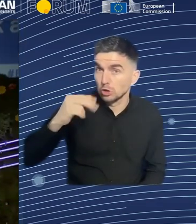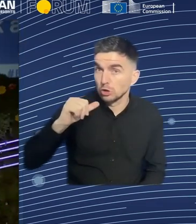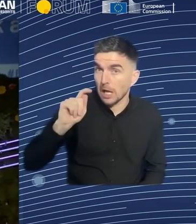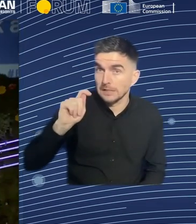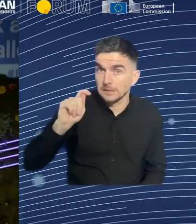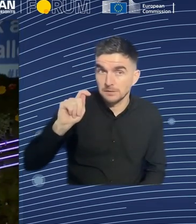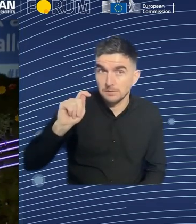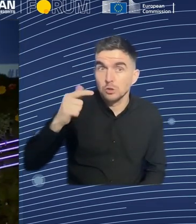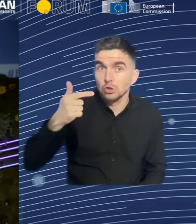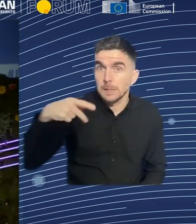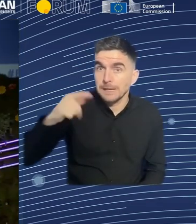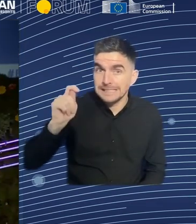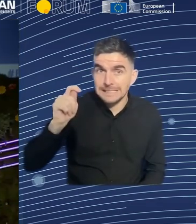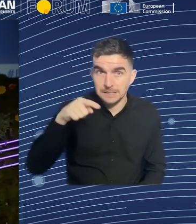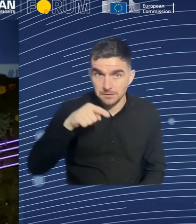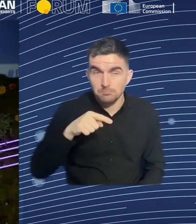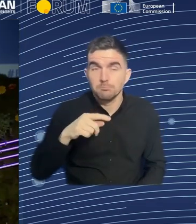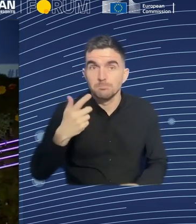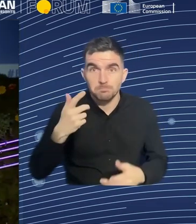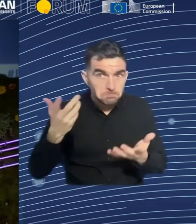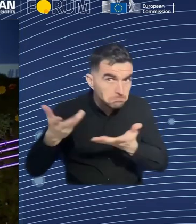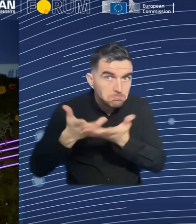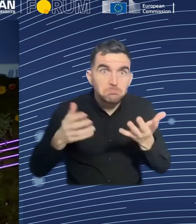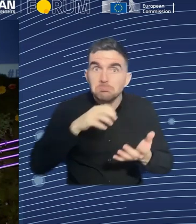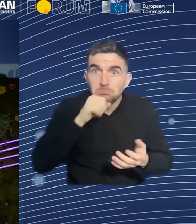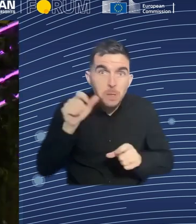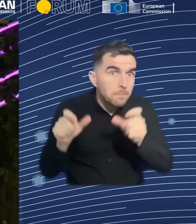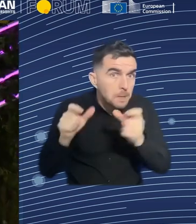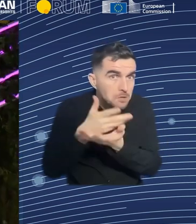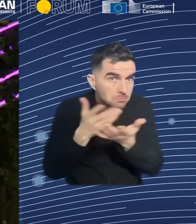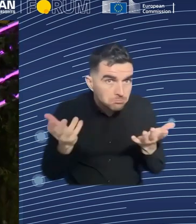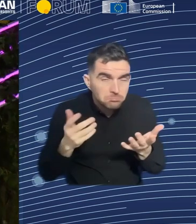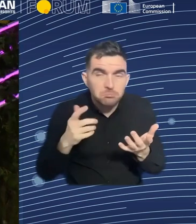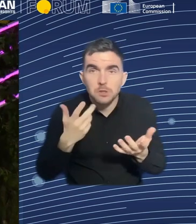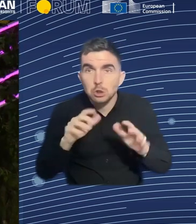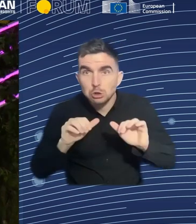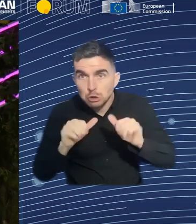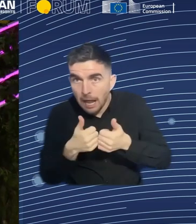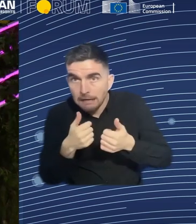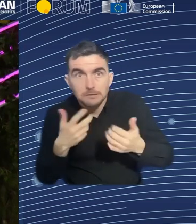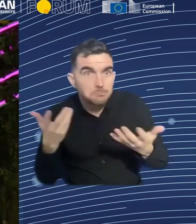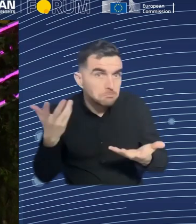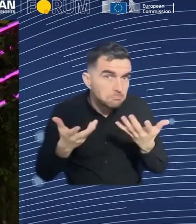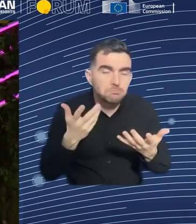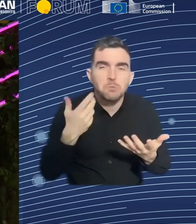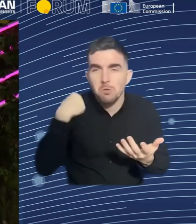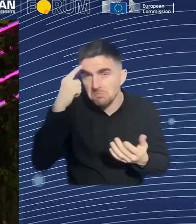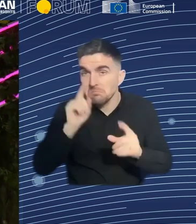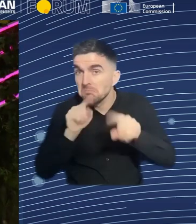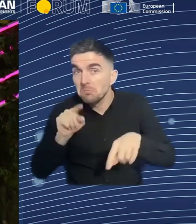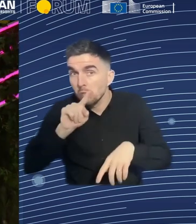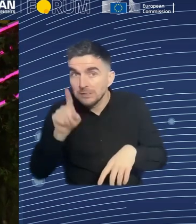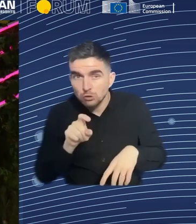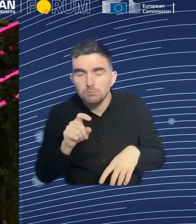To answer your question about whether we would send a message, yes, for sure. And I think we're trying to do so already. The